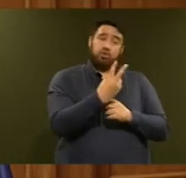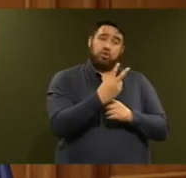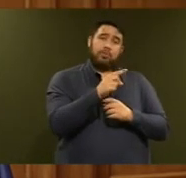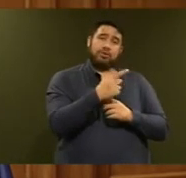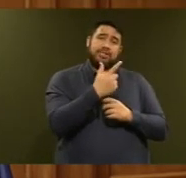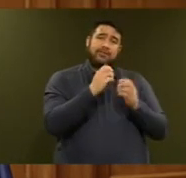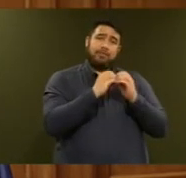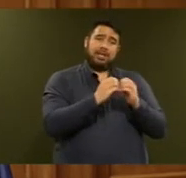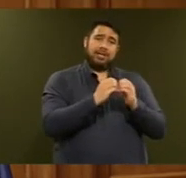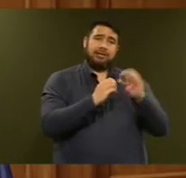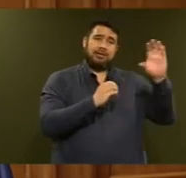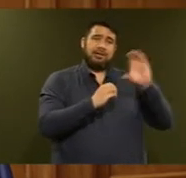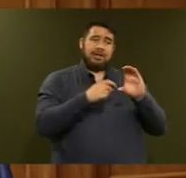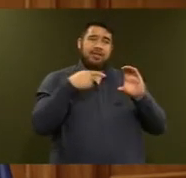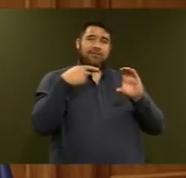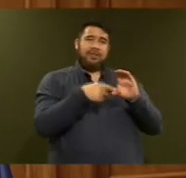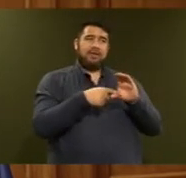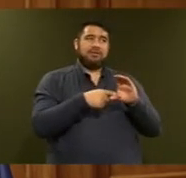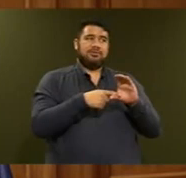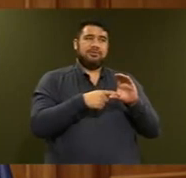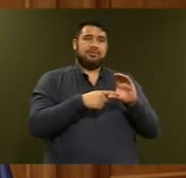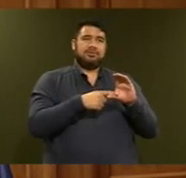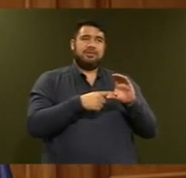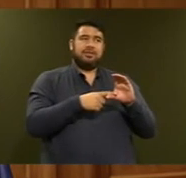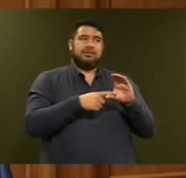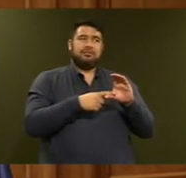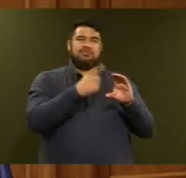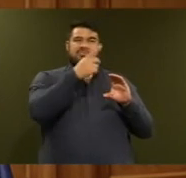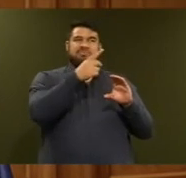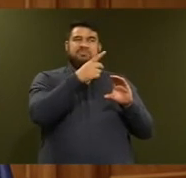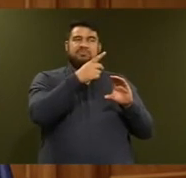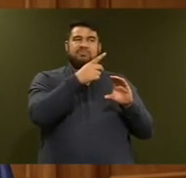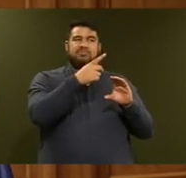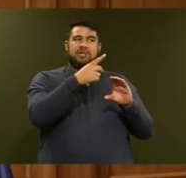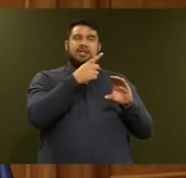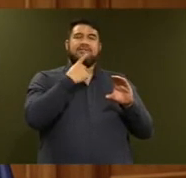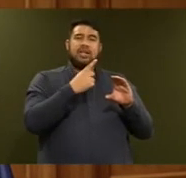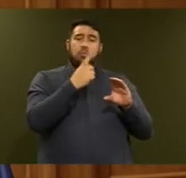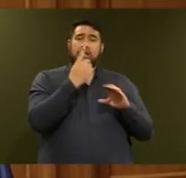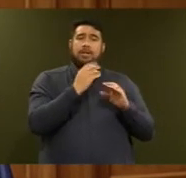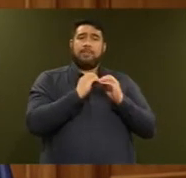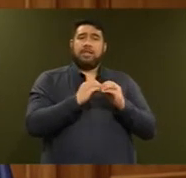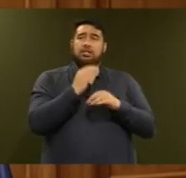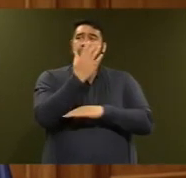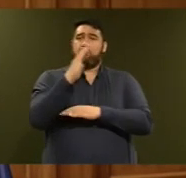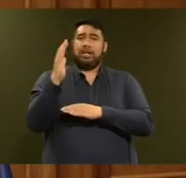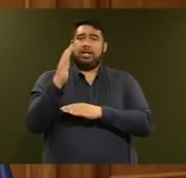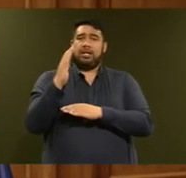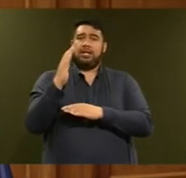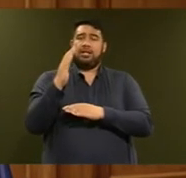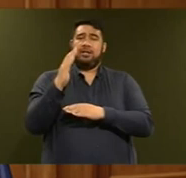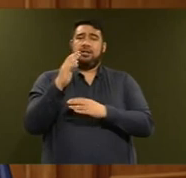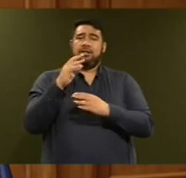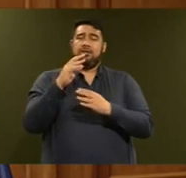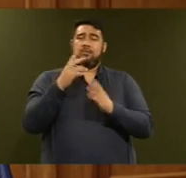received from officials as a consequence of our Billiontree Strategy. We will enjoy that upside,